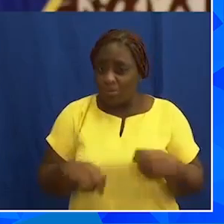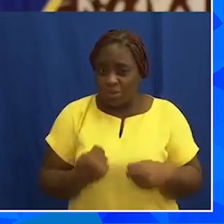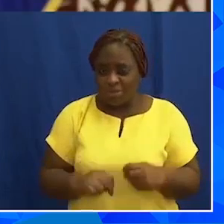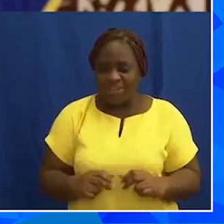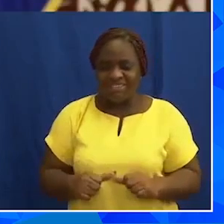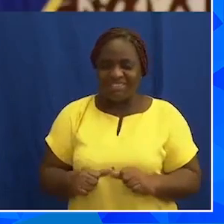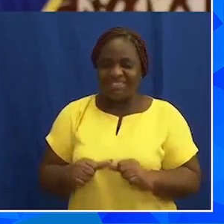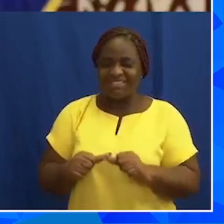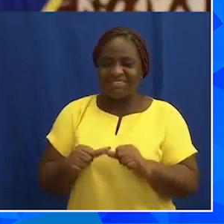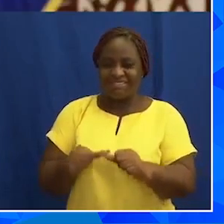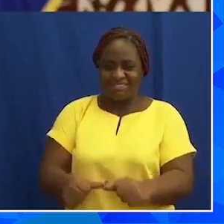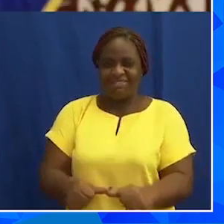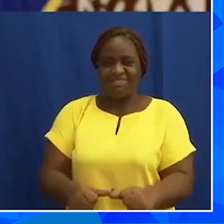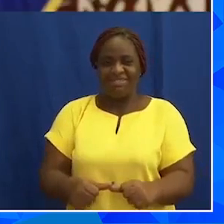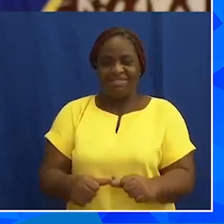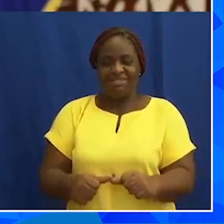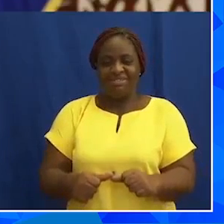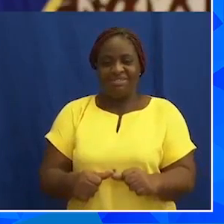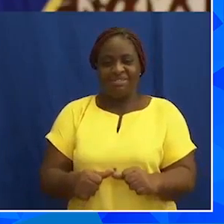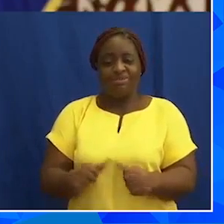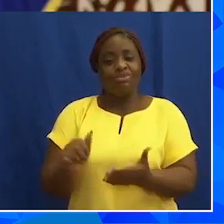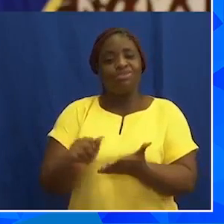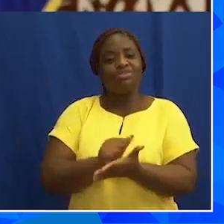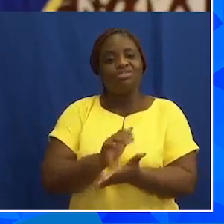continue to bedevil our economy.